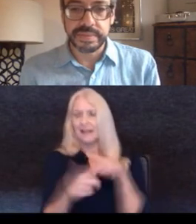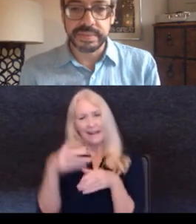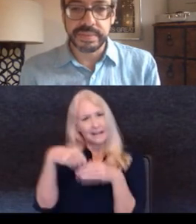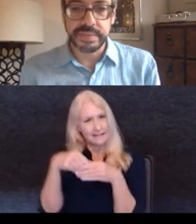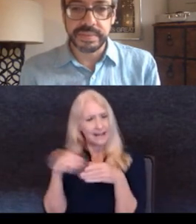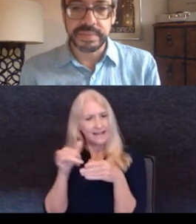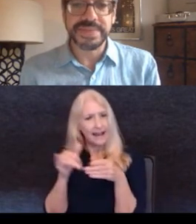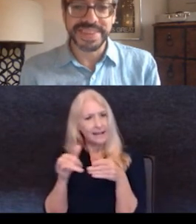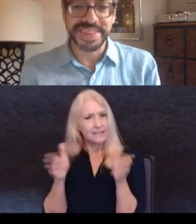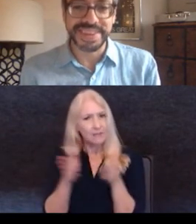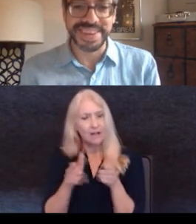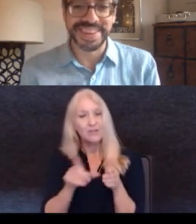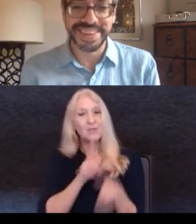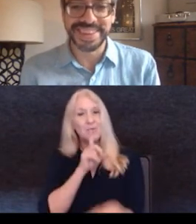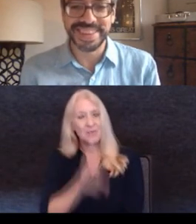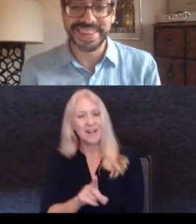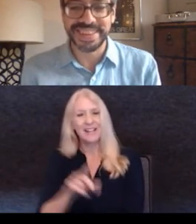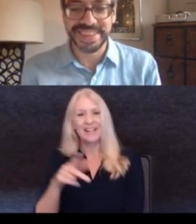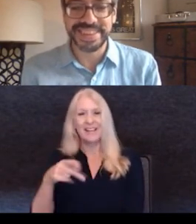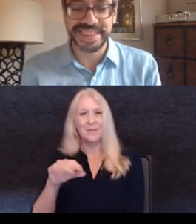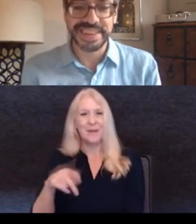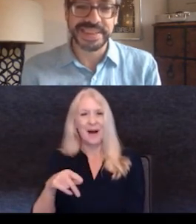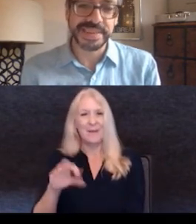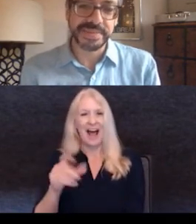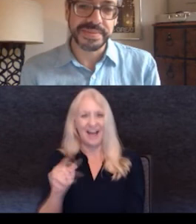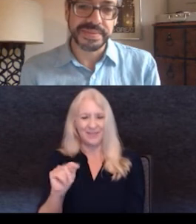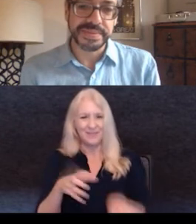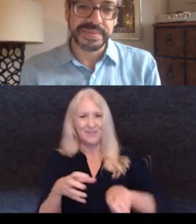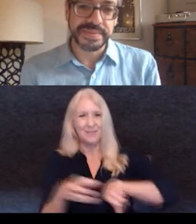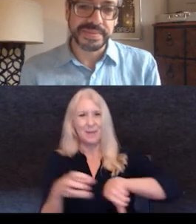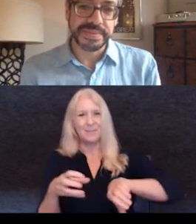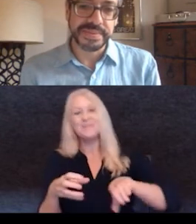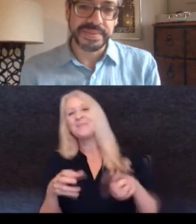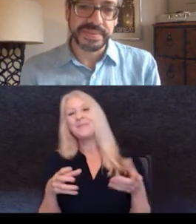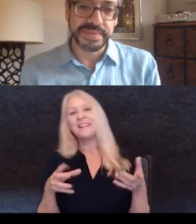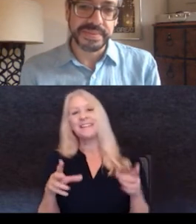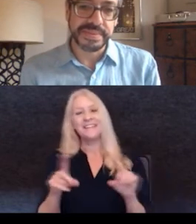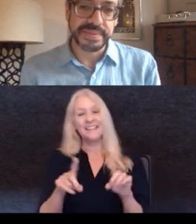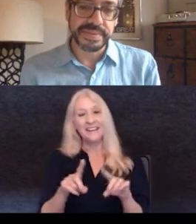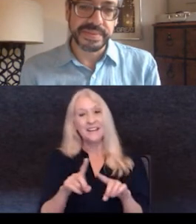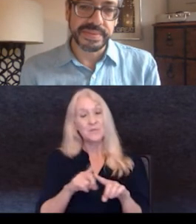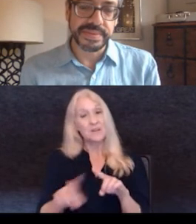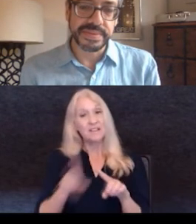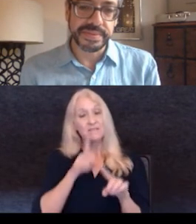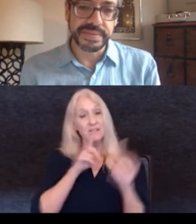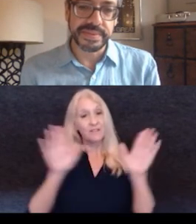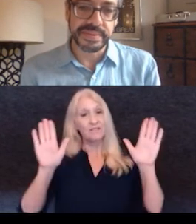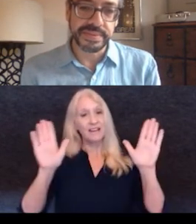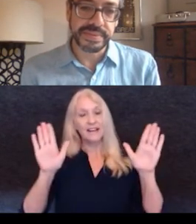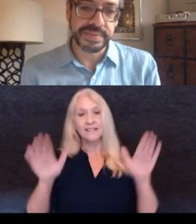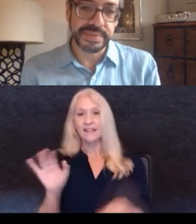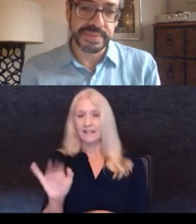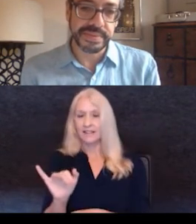literally popped out, right? You literally popped out. And I, and it's fantastic. It's fantastic that first of all, that you